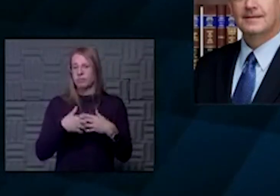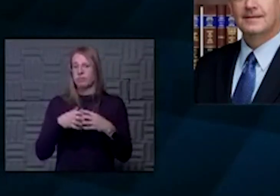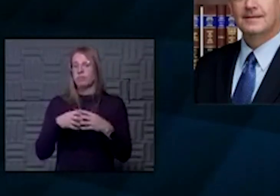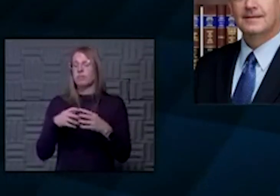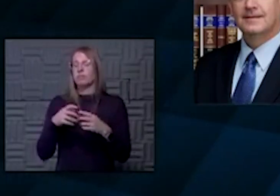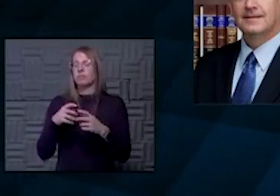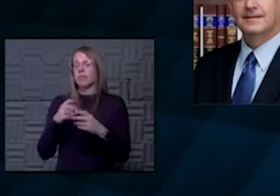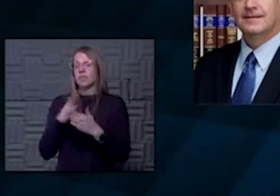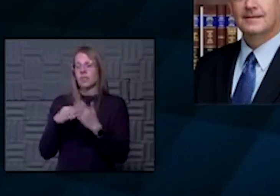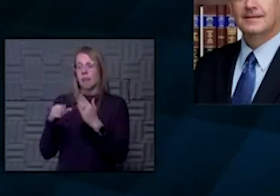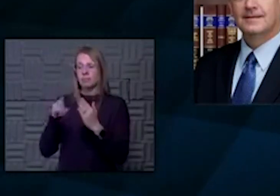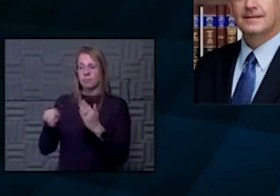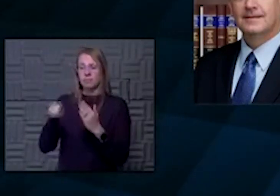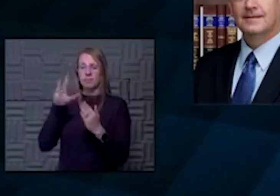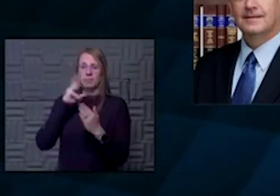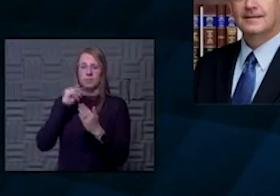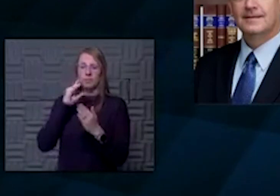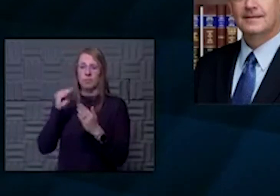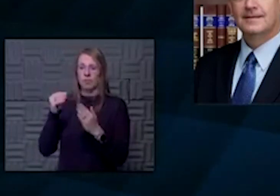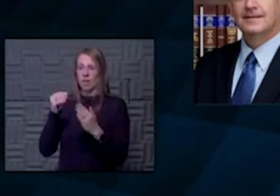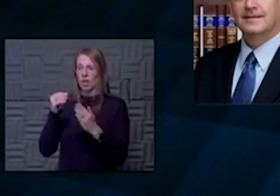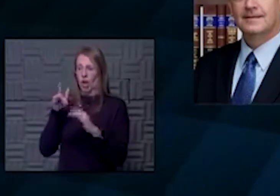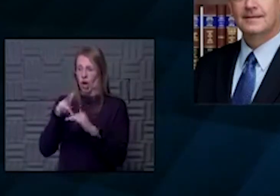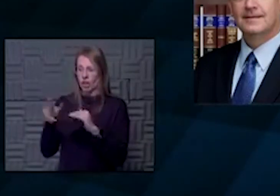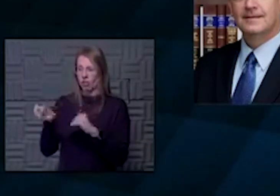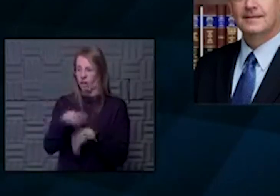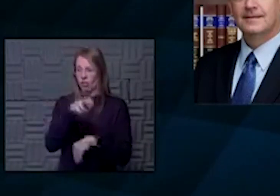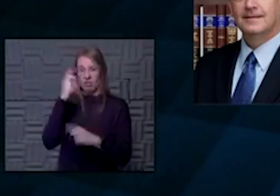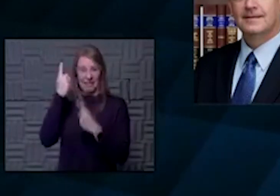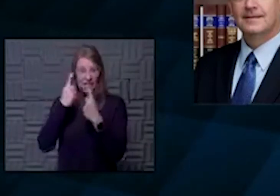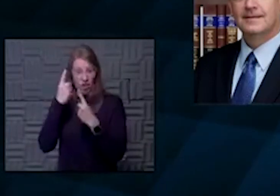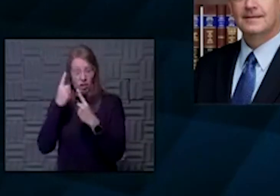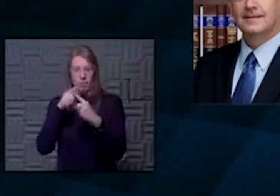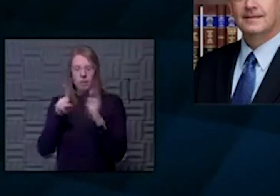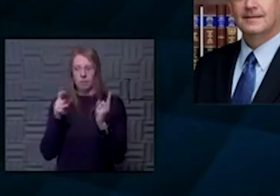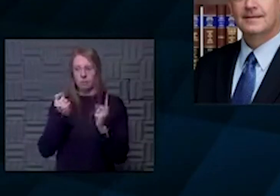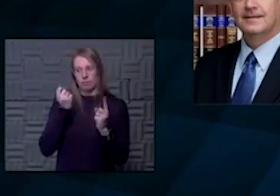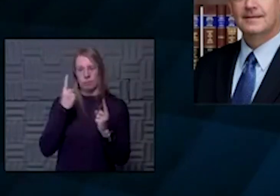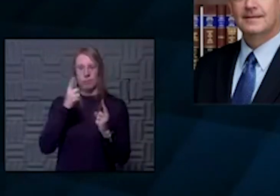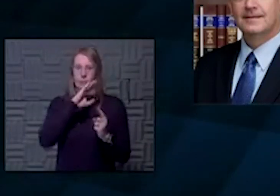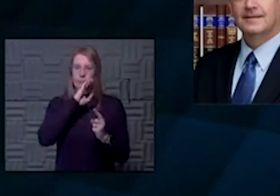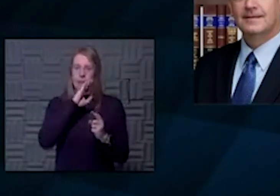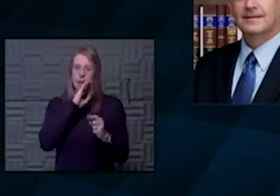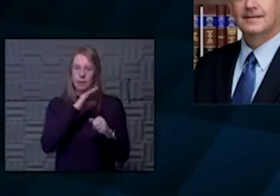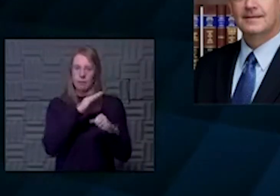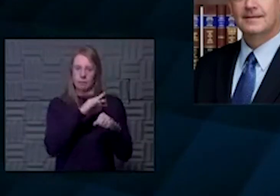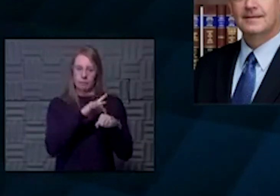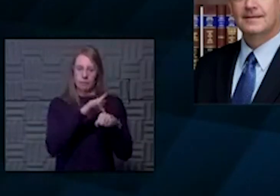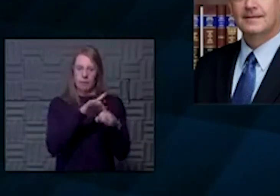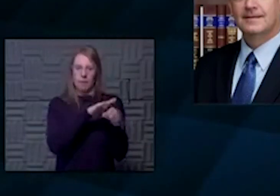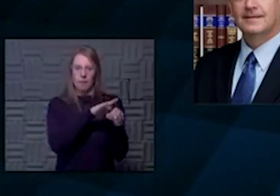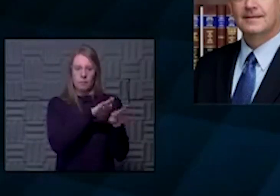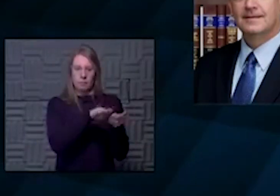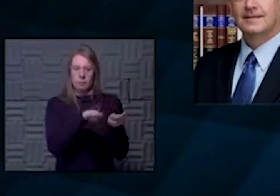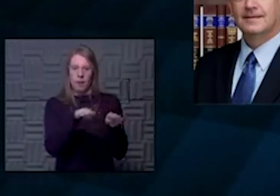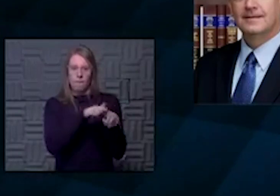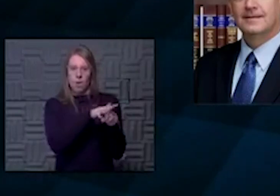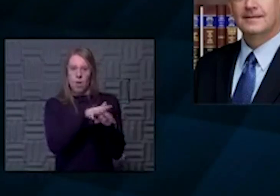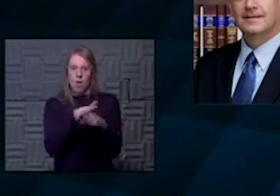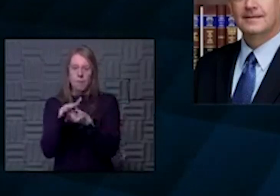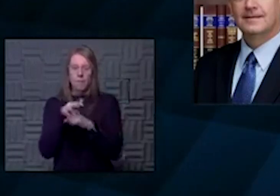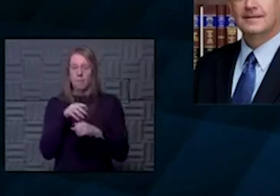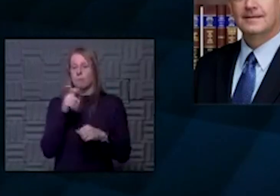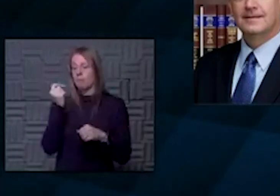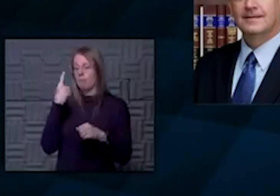to consider early transfer. But obviously, as capacity has gone to this point, we know many of our